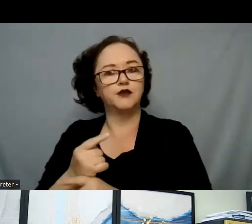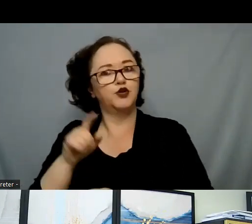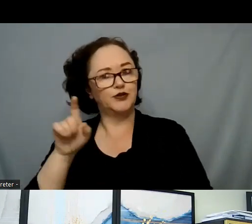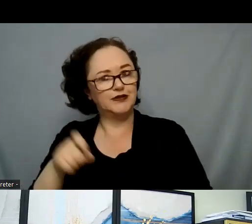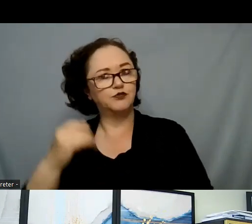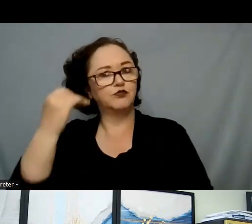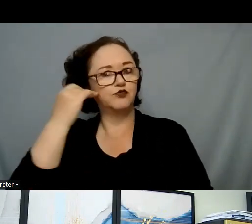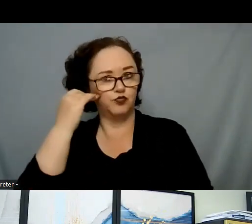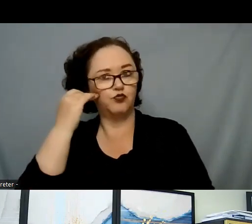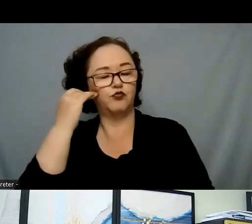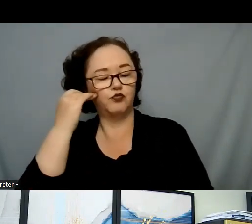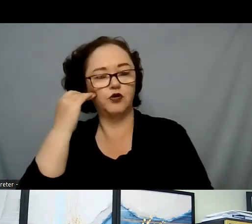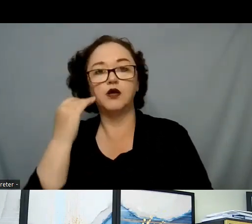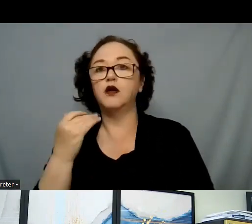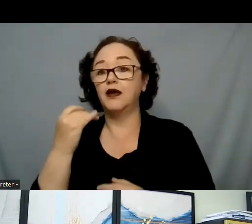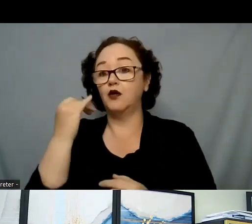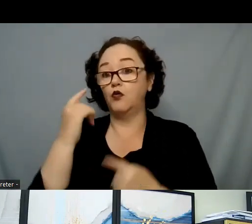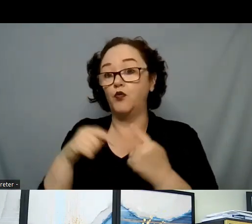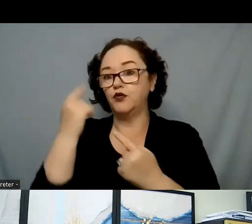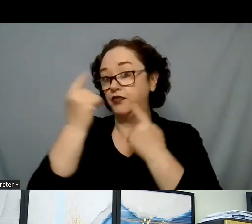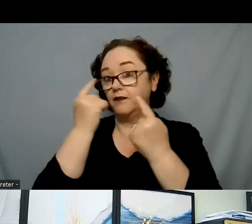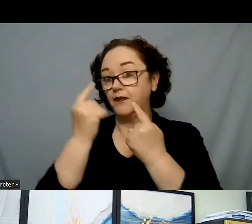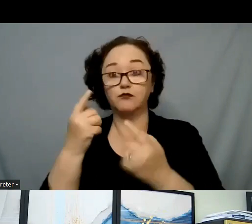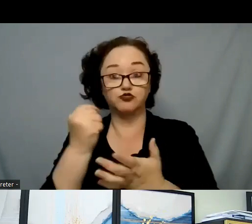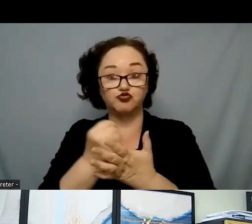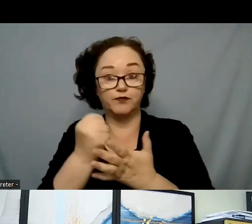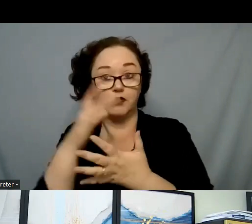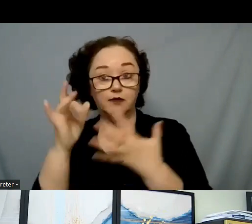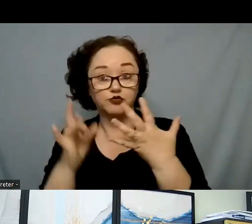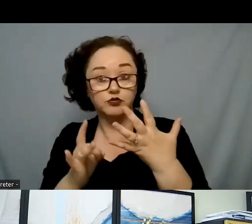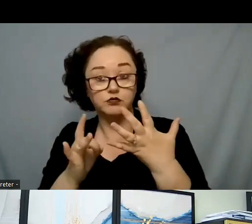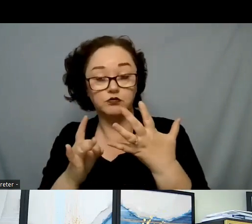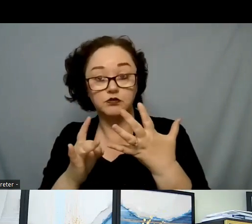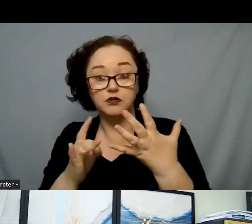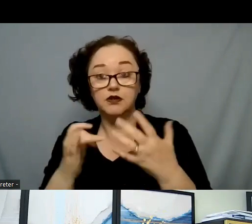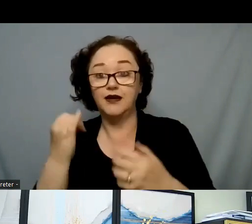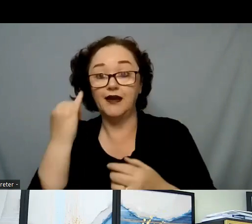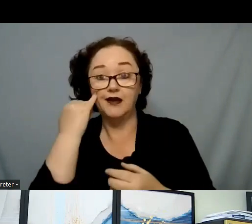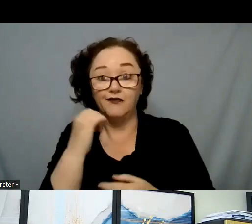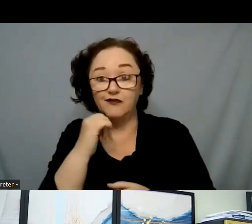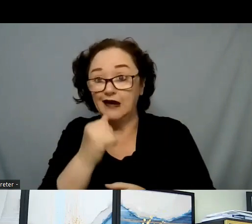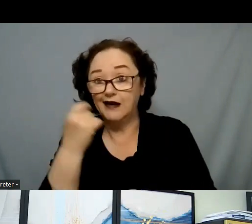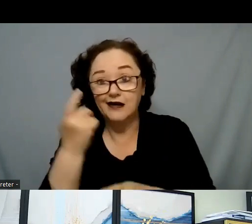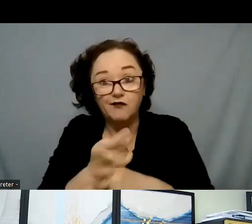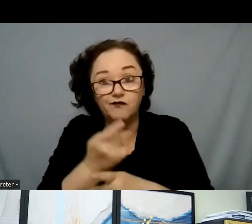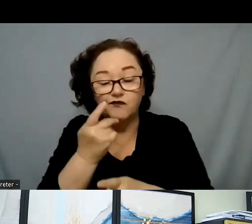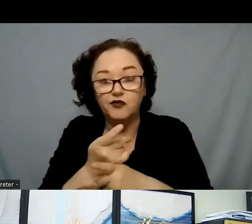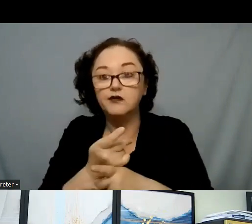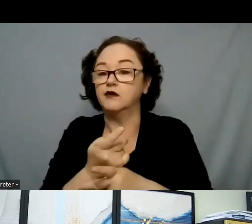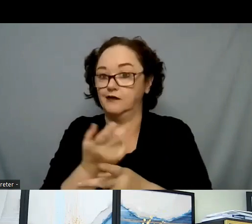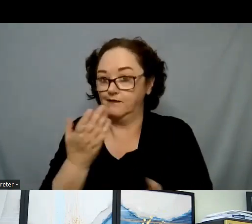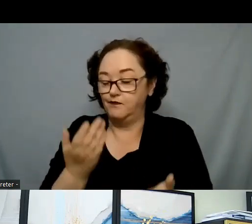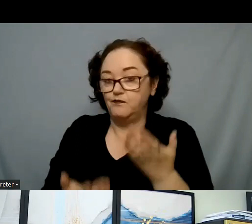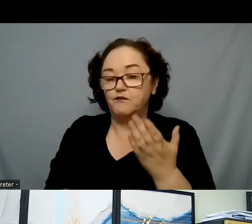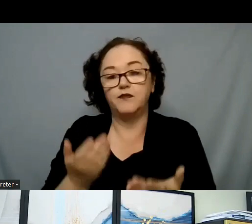your treatment recommendations would be. Because if you're not careful, you could, in turn, cause a young